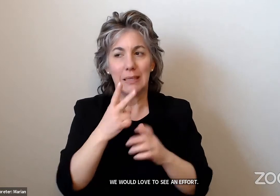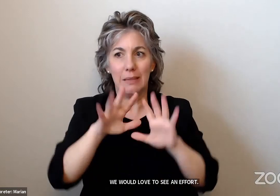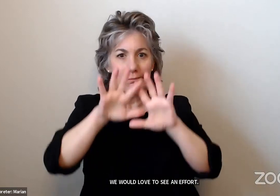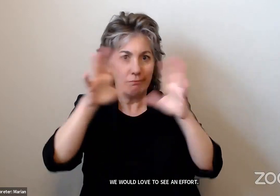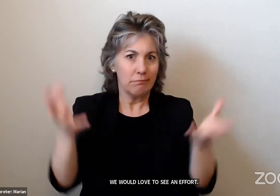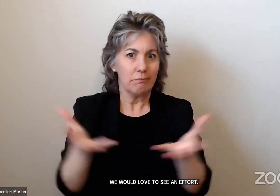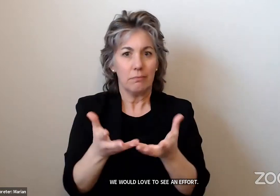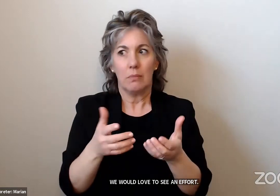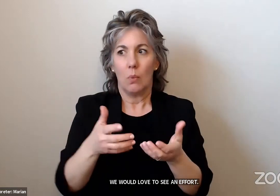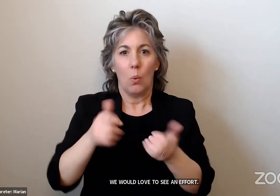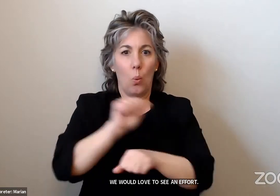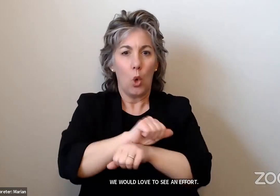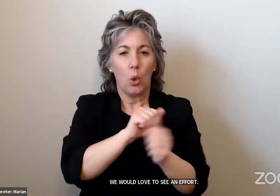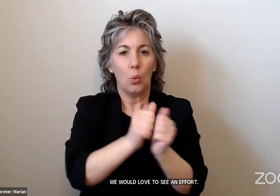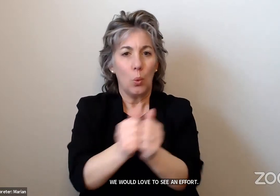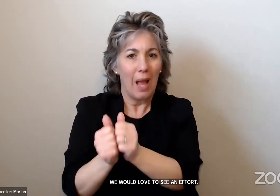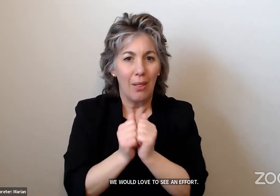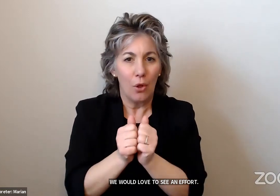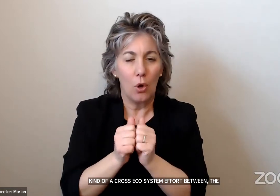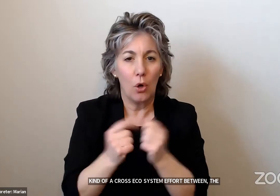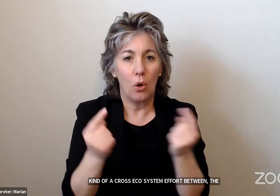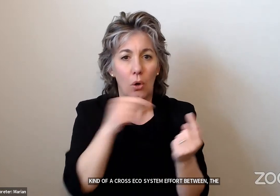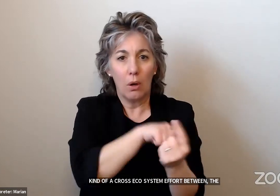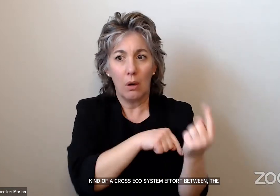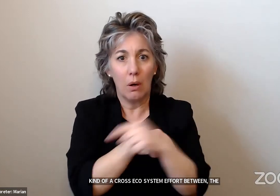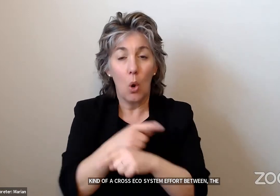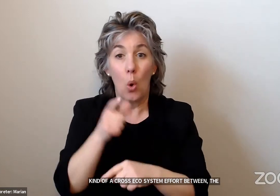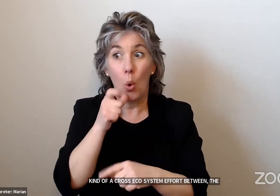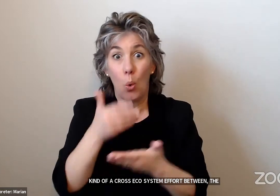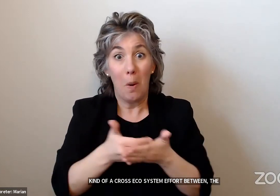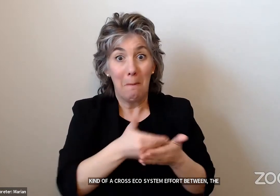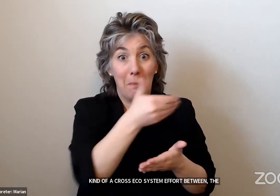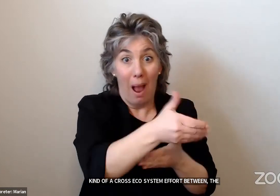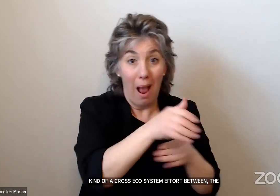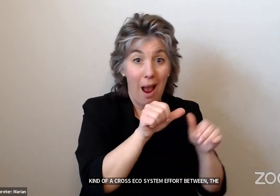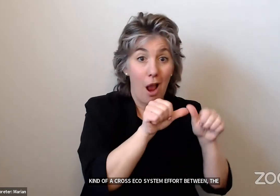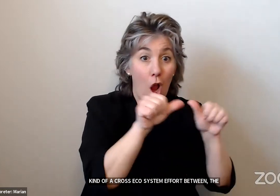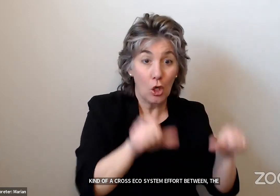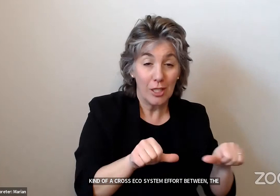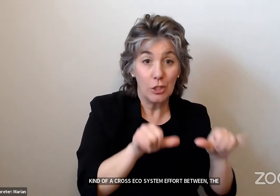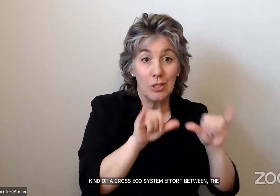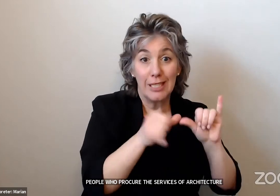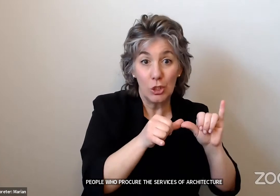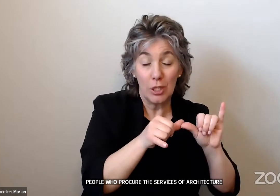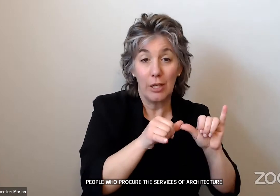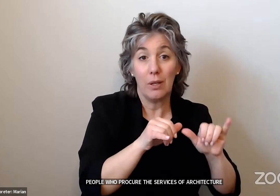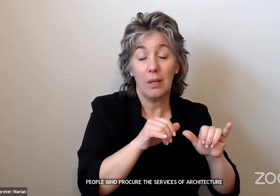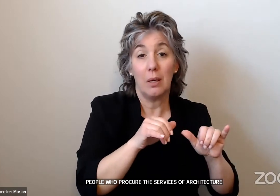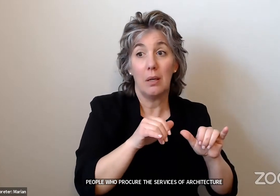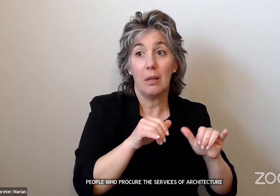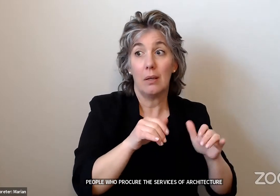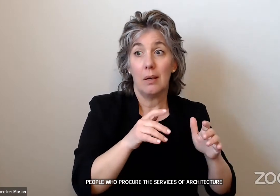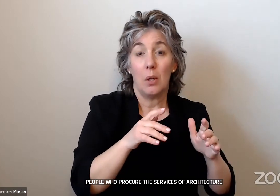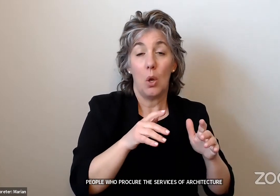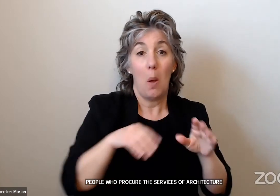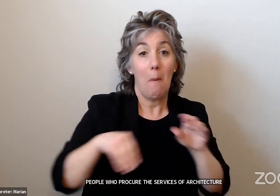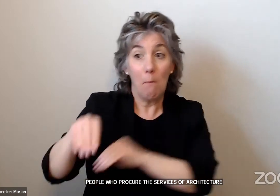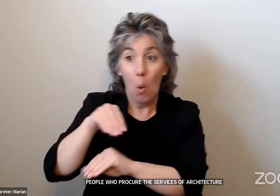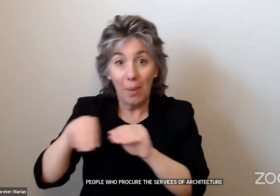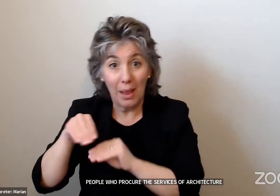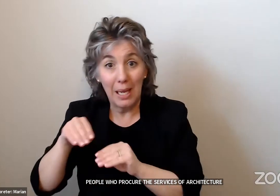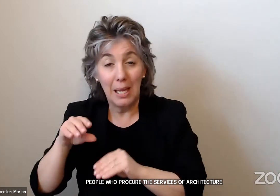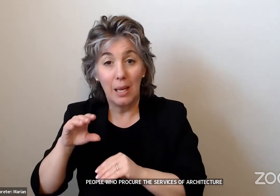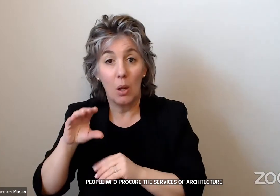effort, between the people who procure the services of architectural and engineering firms, the mobility market,